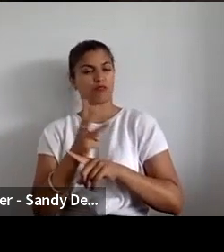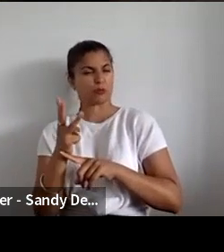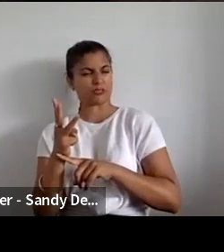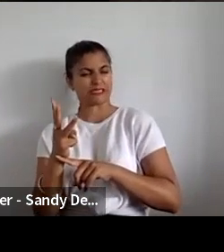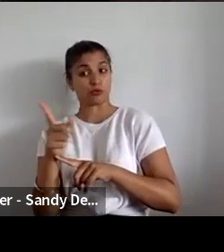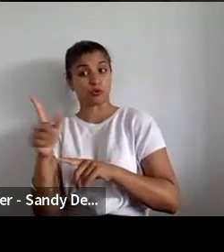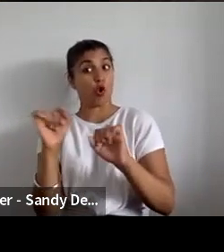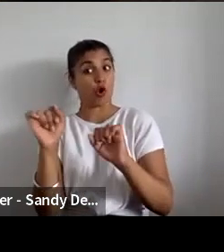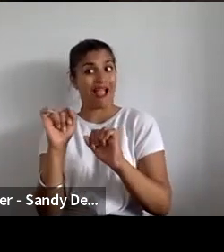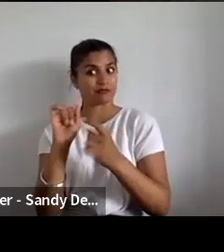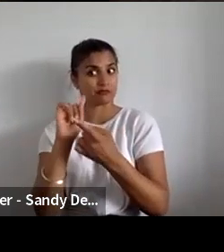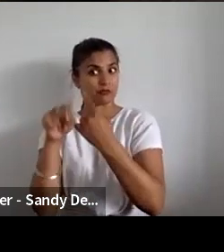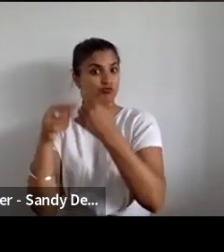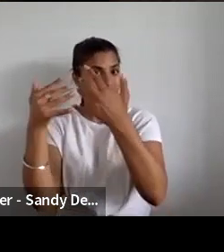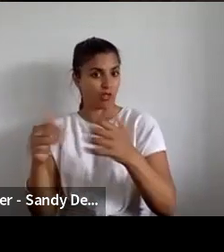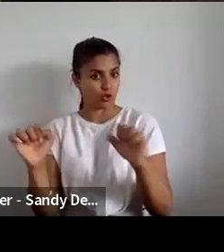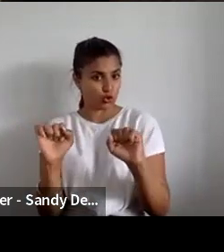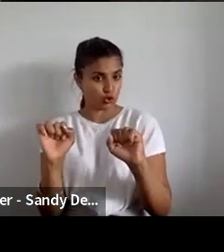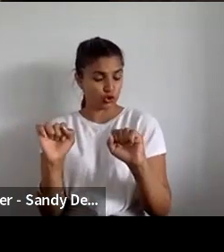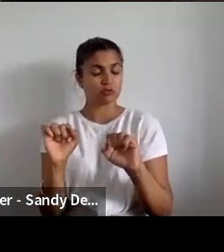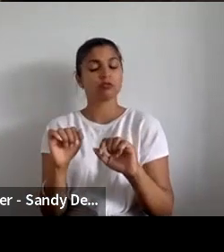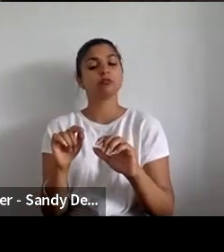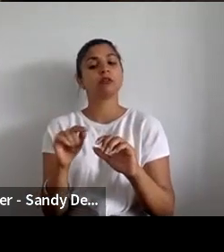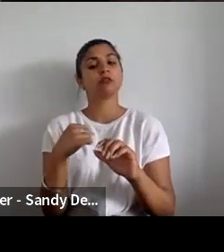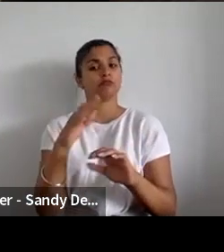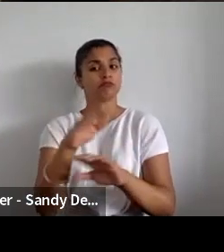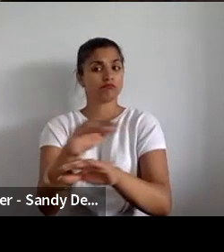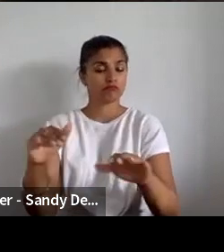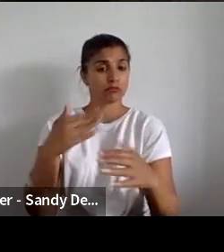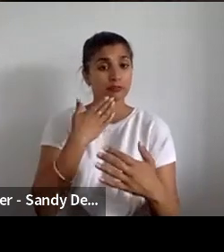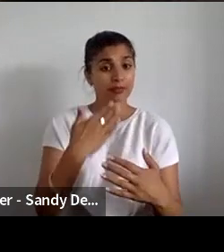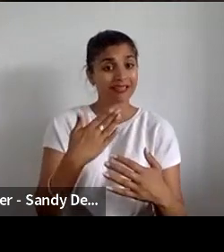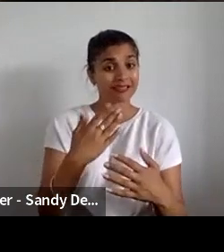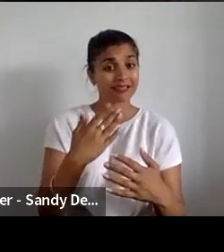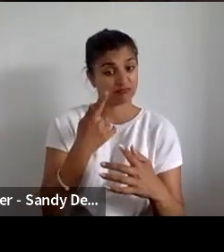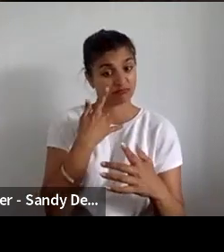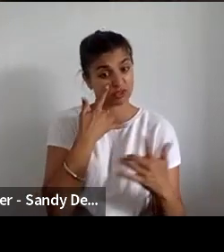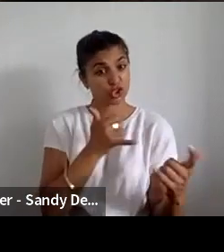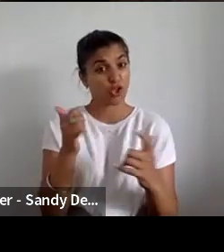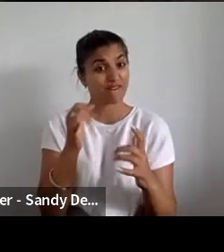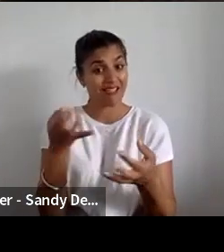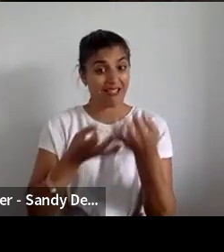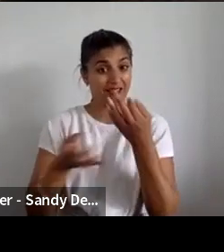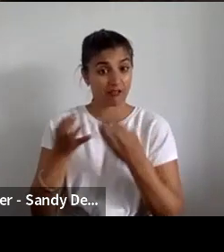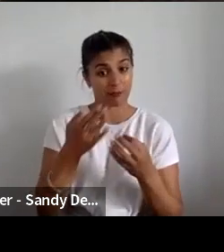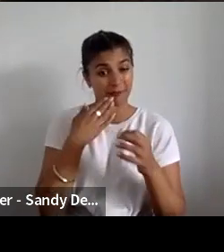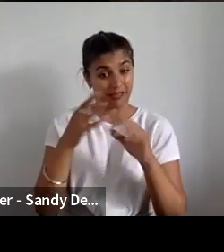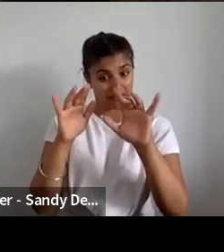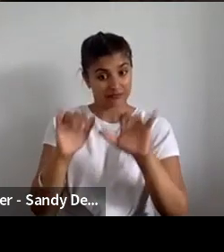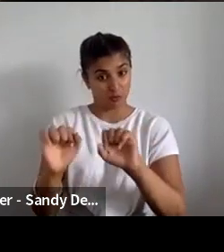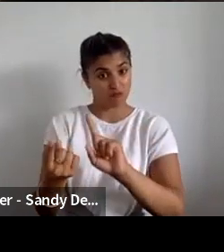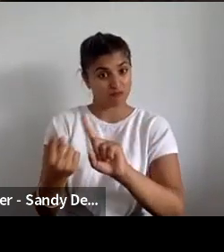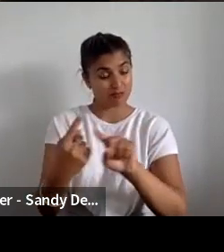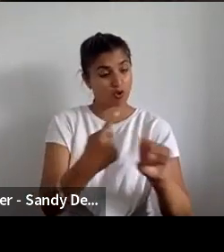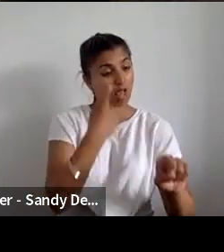interested in knowing what the outcome was. They were just kind of, we were keen just to have more neutral response to it's a